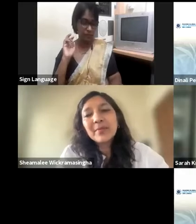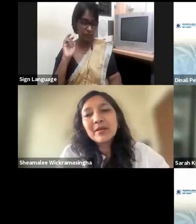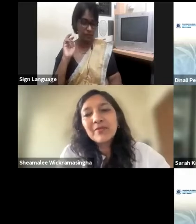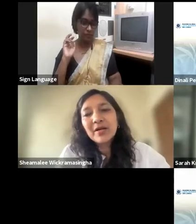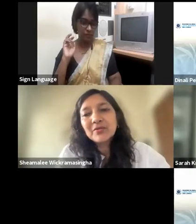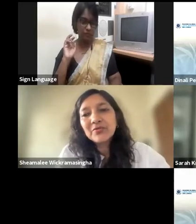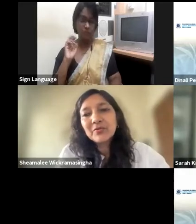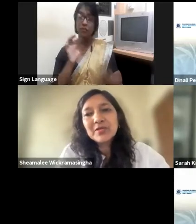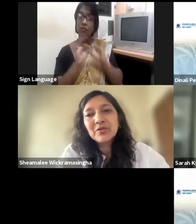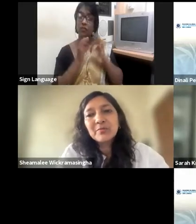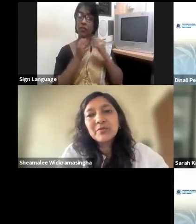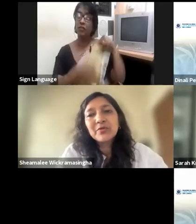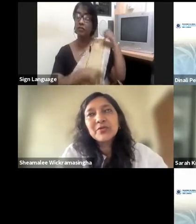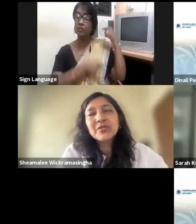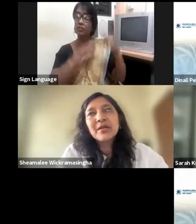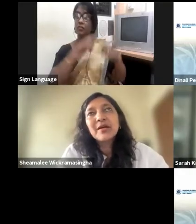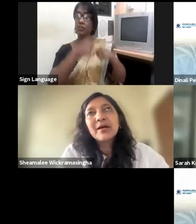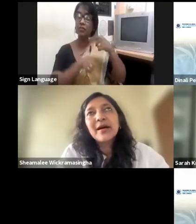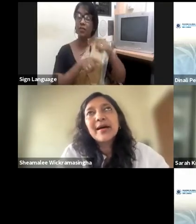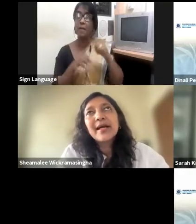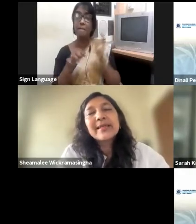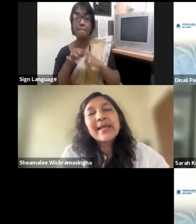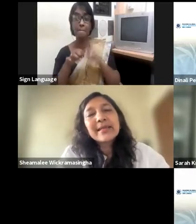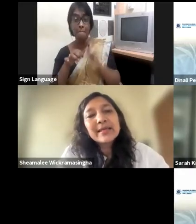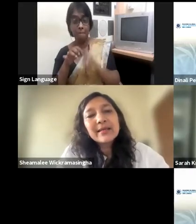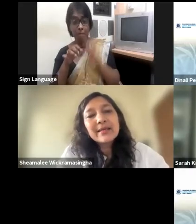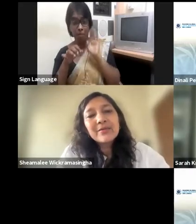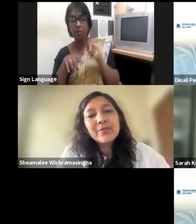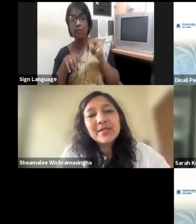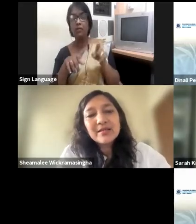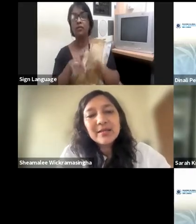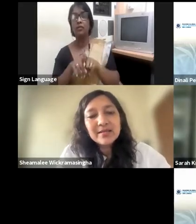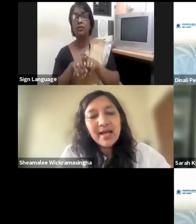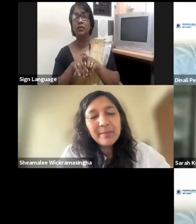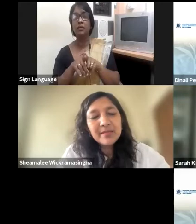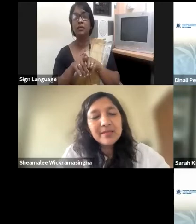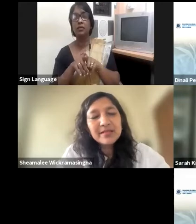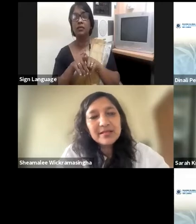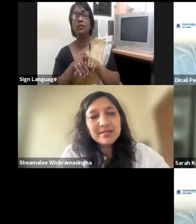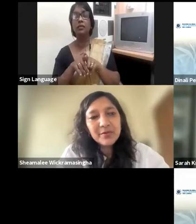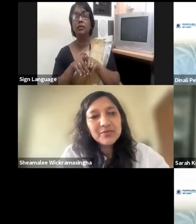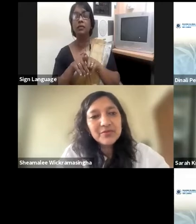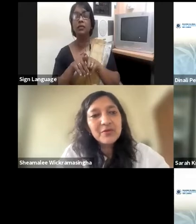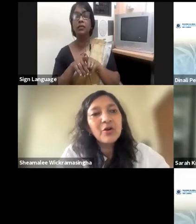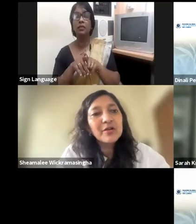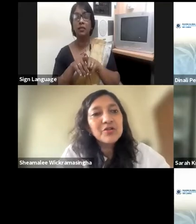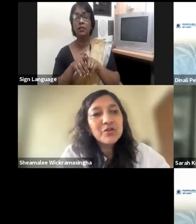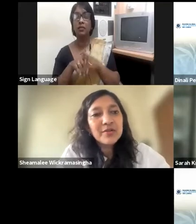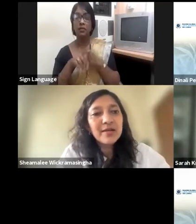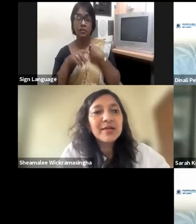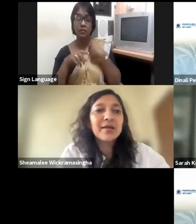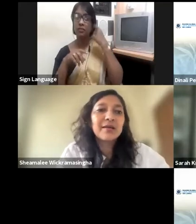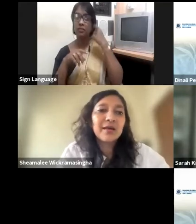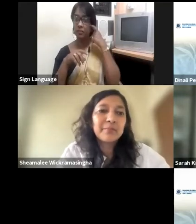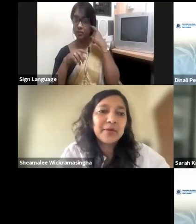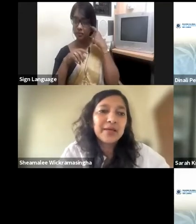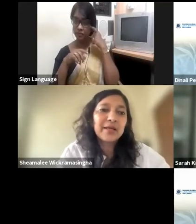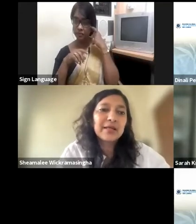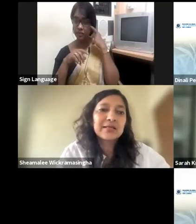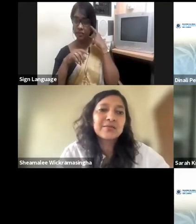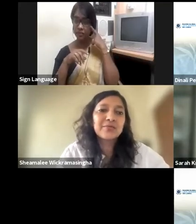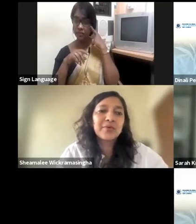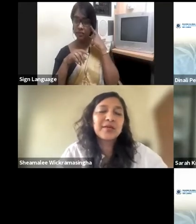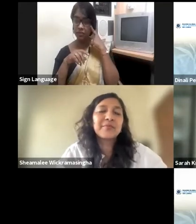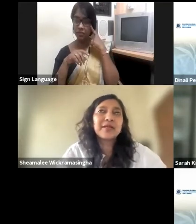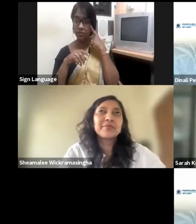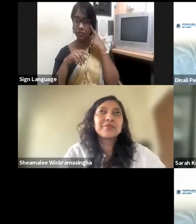a point where I've been invited to sit on boards, I think the reason that has happened is because of the knowledge that I can bring